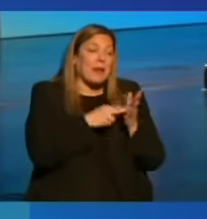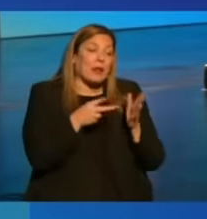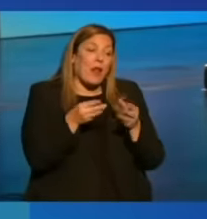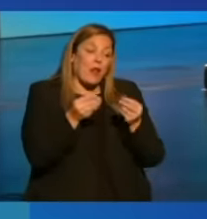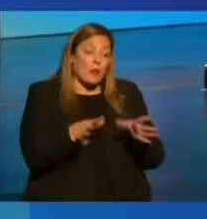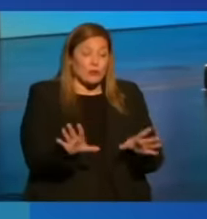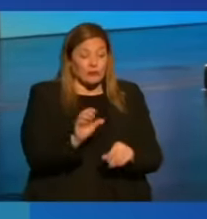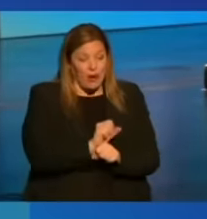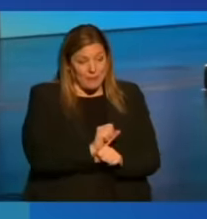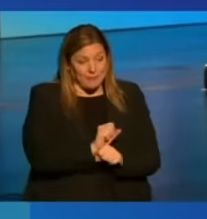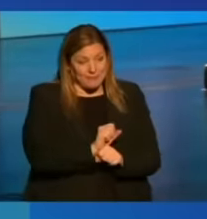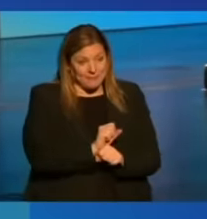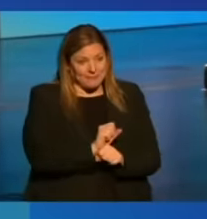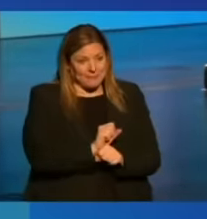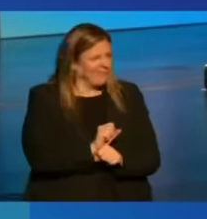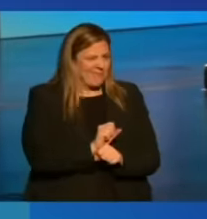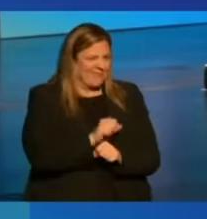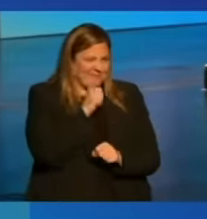their job.